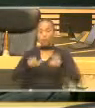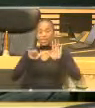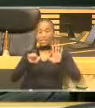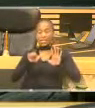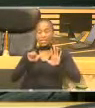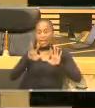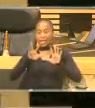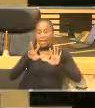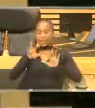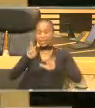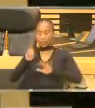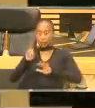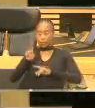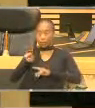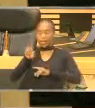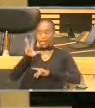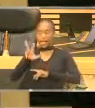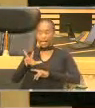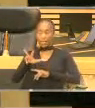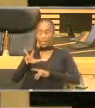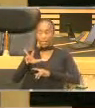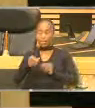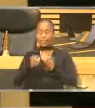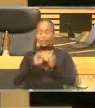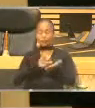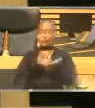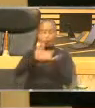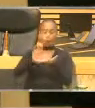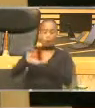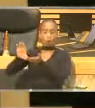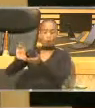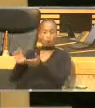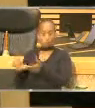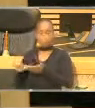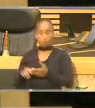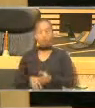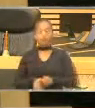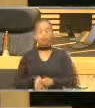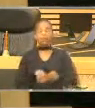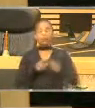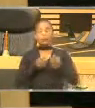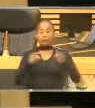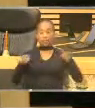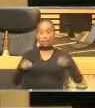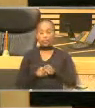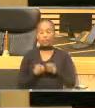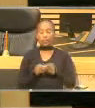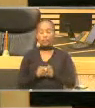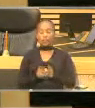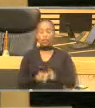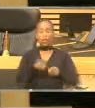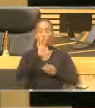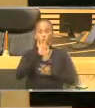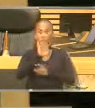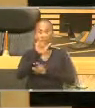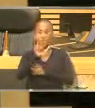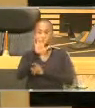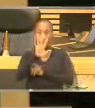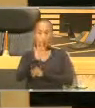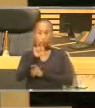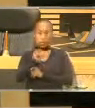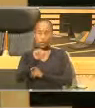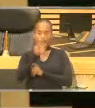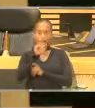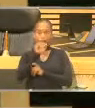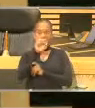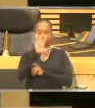million rent that has been awarded to 15 projects through the Provincial Stimulus Fund, 365.5 million